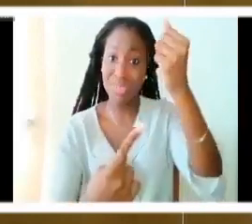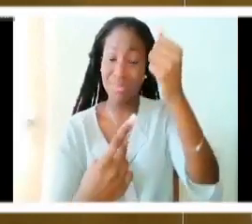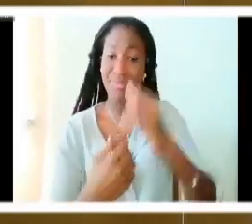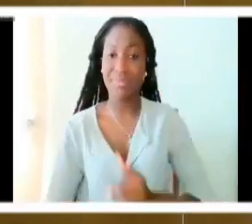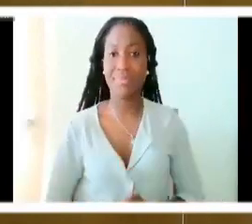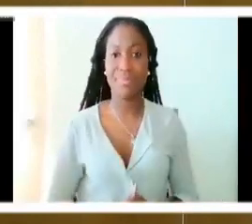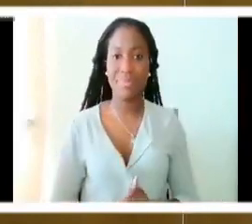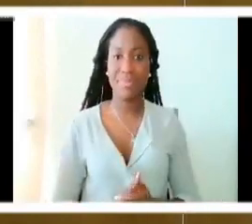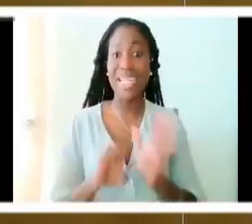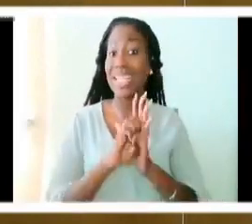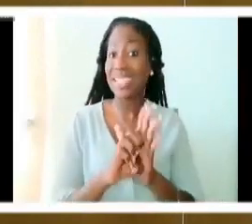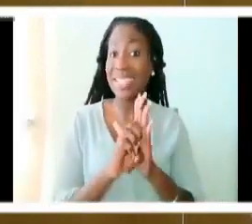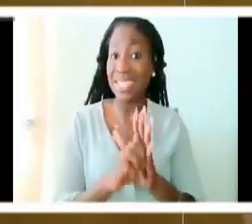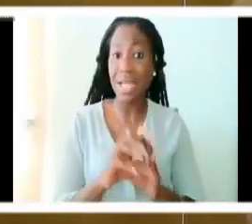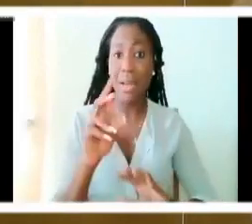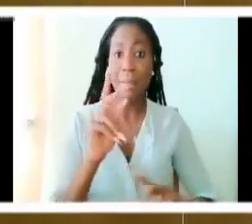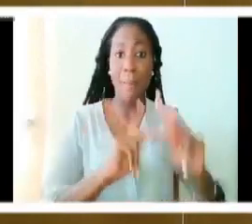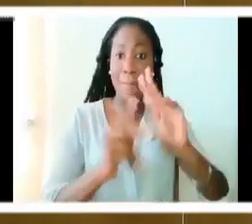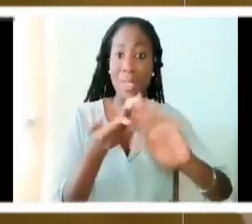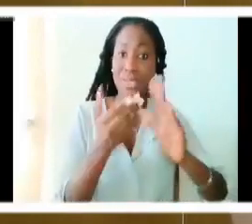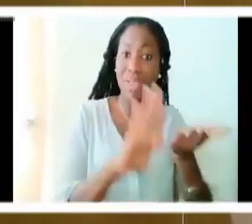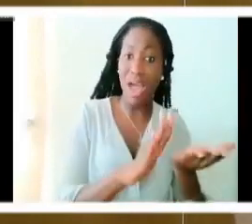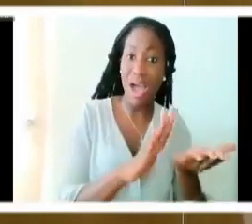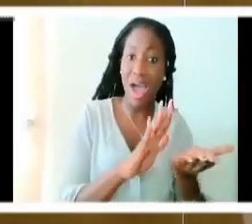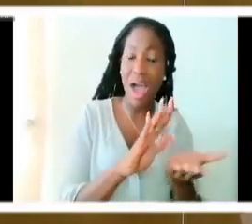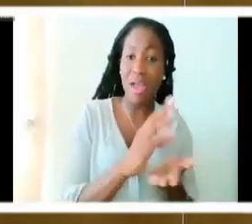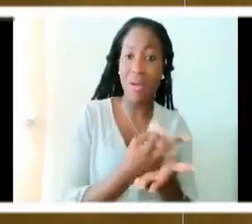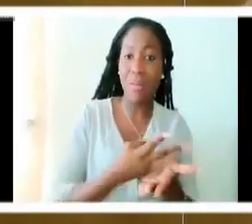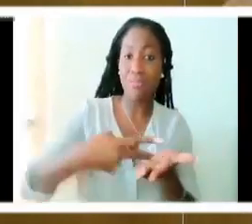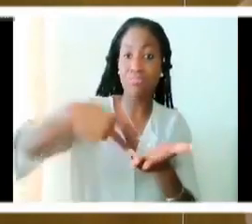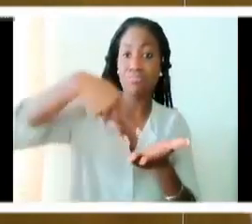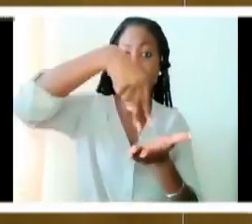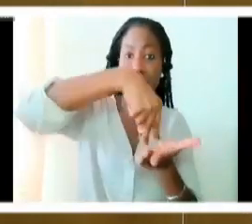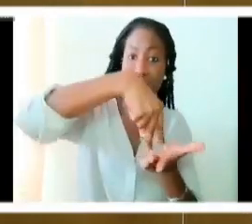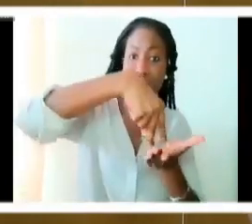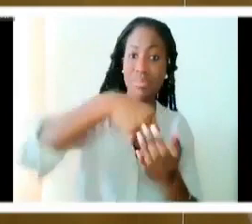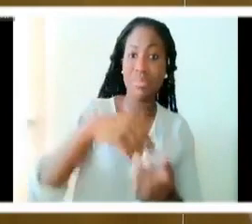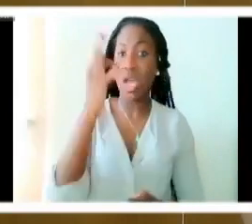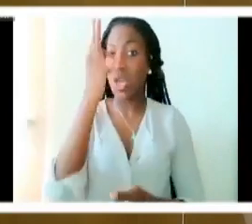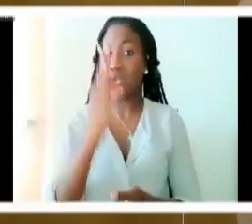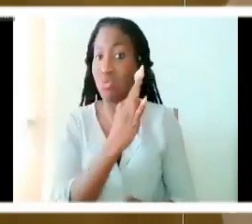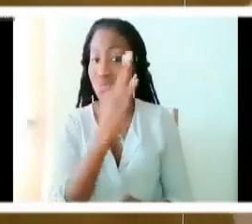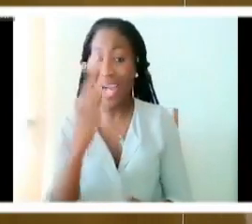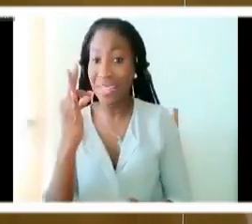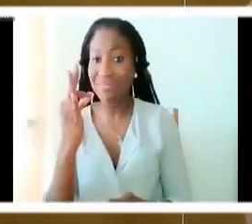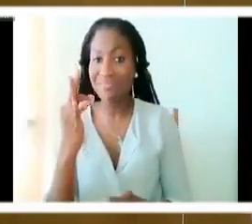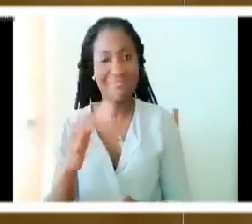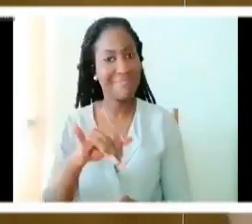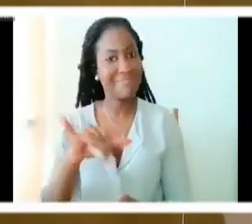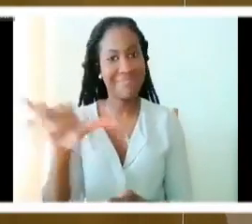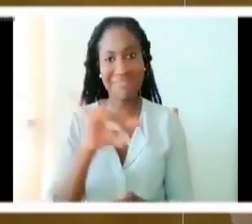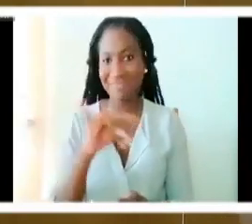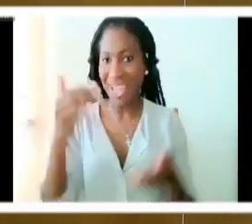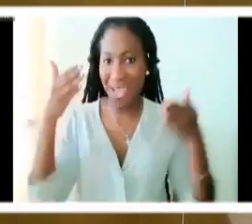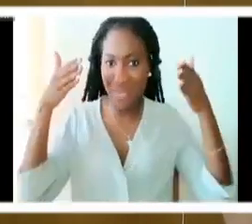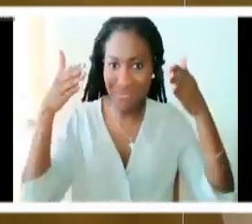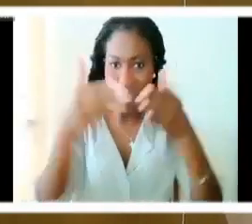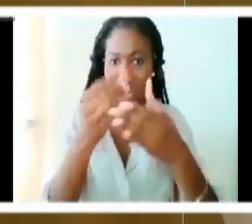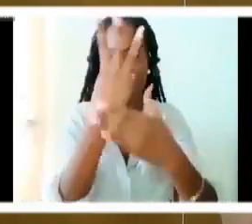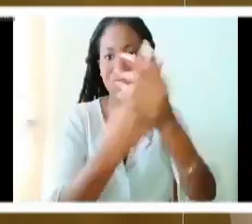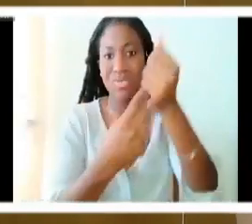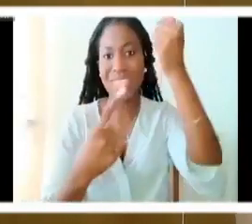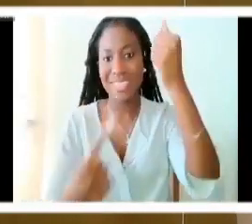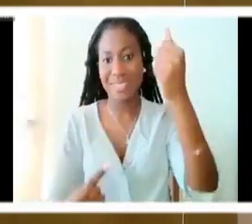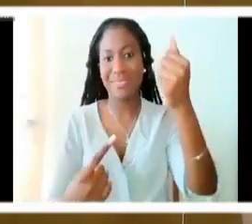the Eucharist is hinged on this. Every other doctrine participates in this mystery. And what is